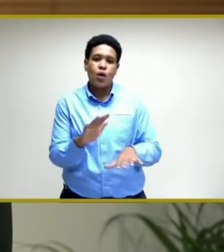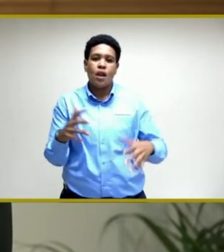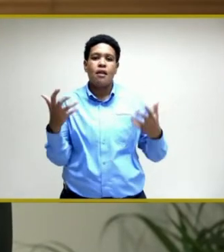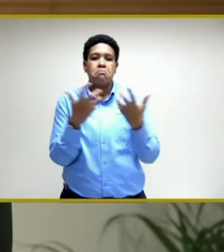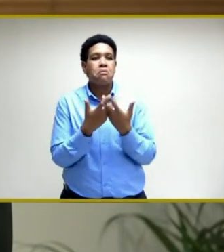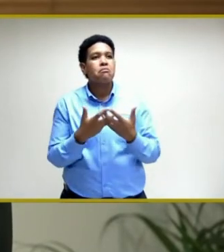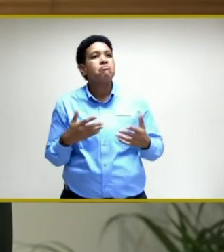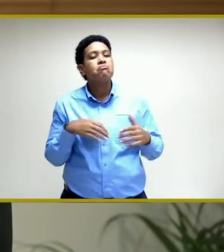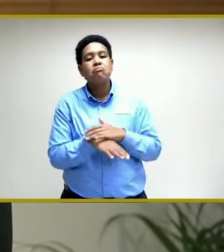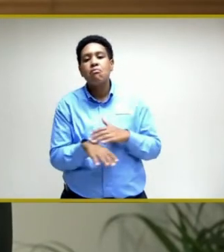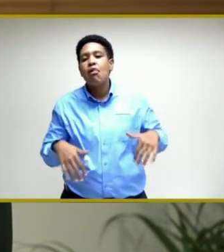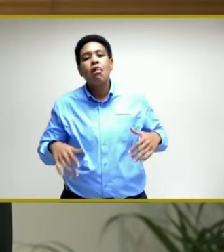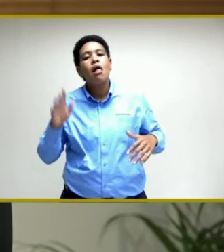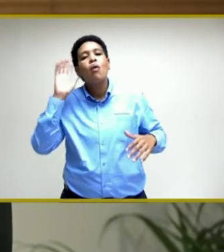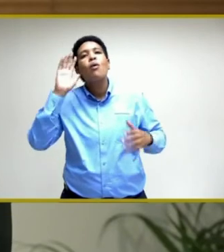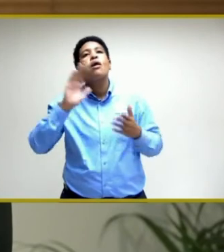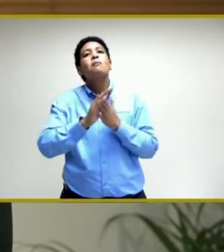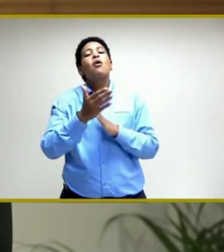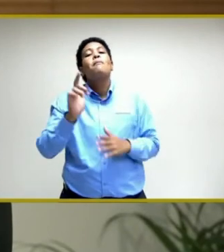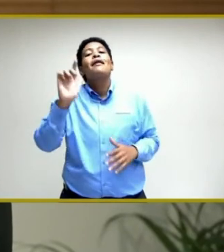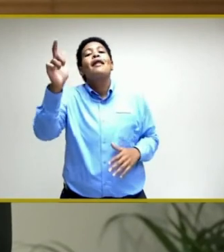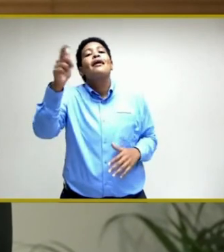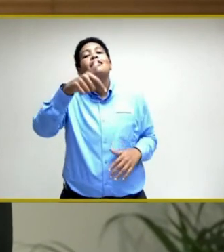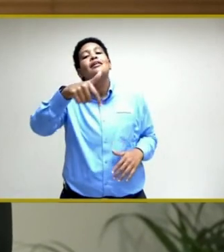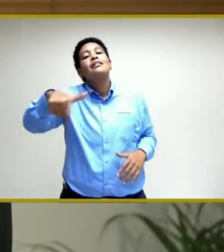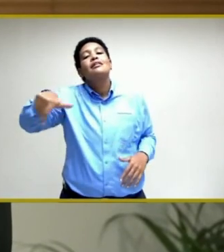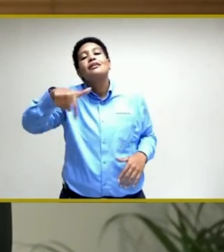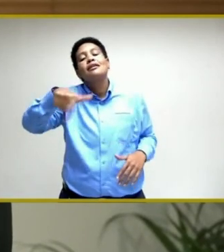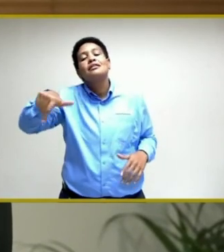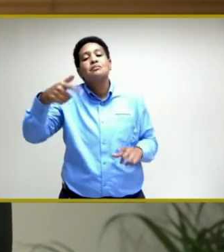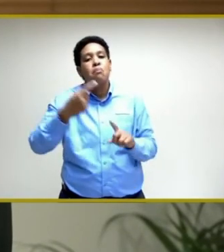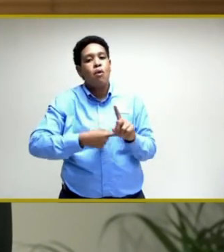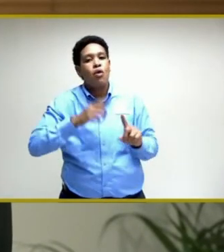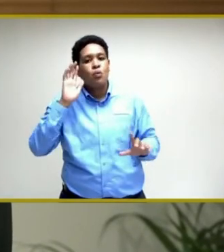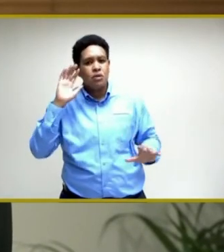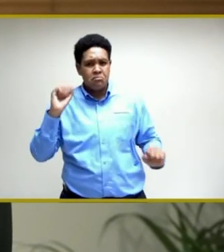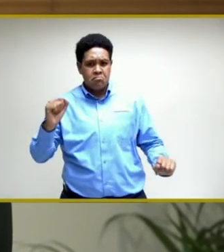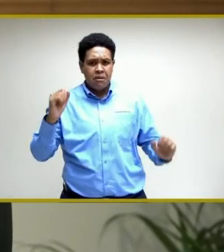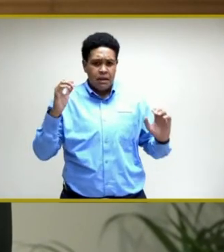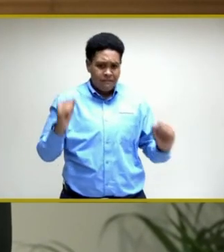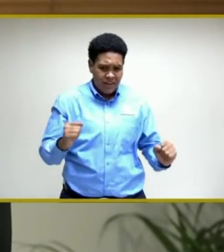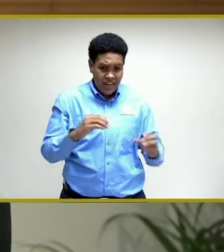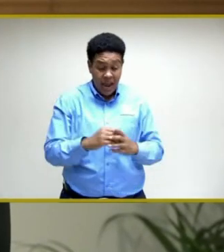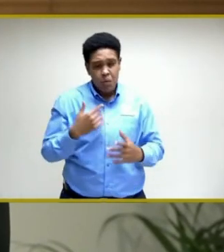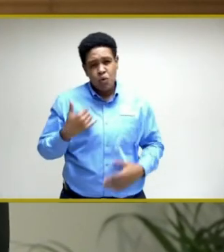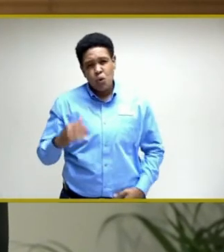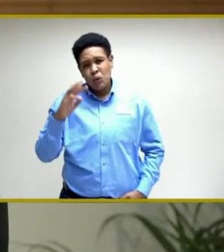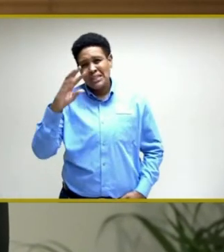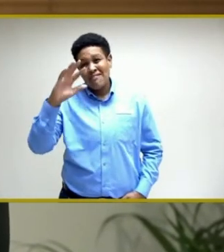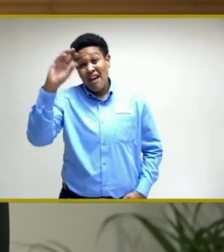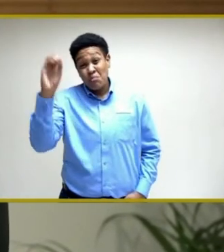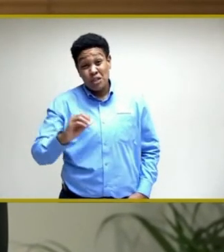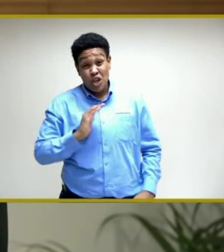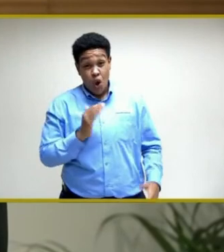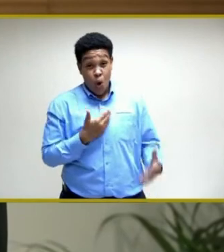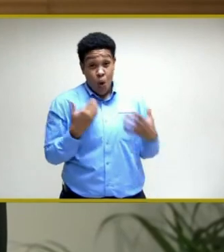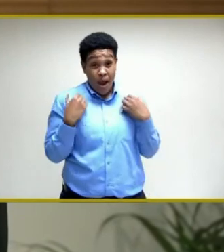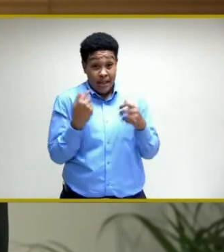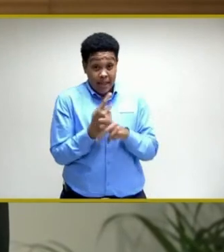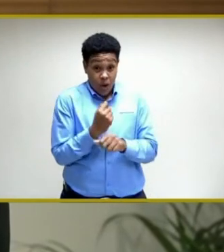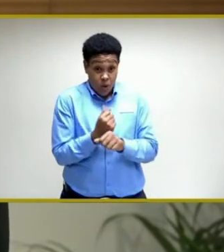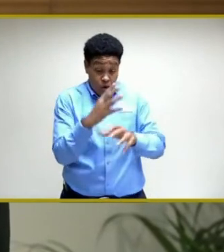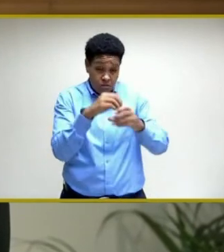as yet and will become so later on this month. But we are at about 65% of our healthcare